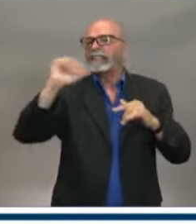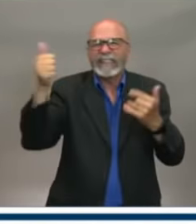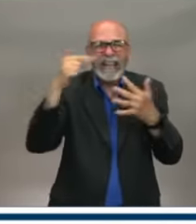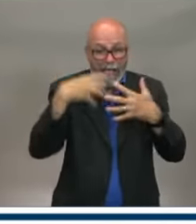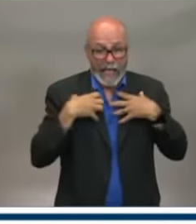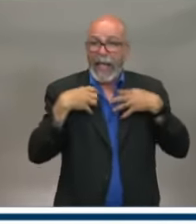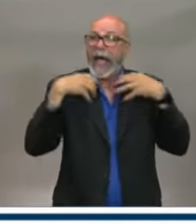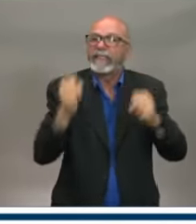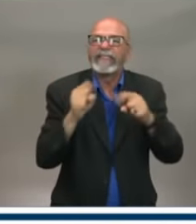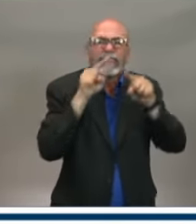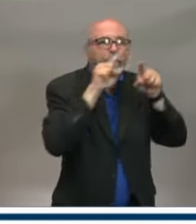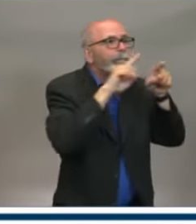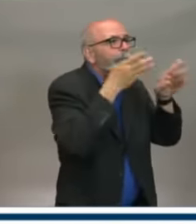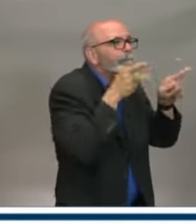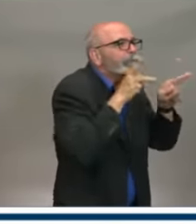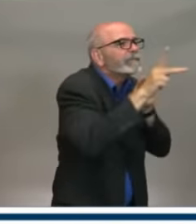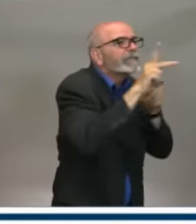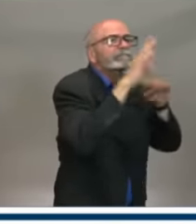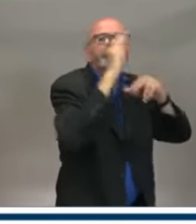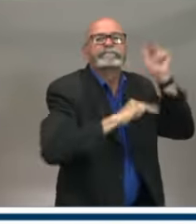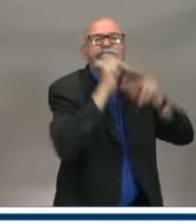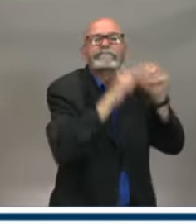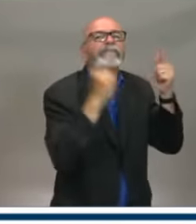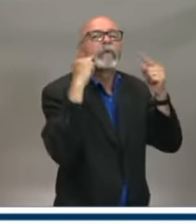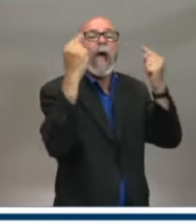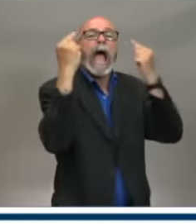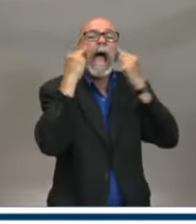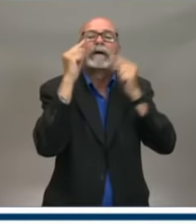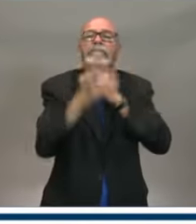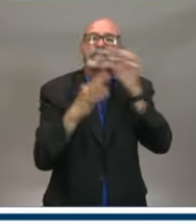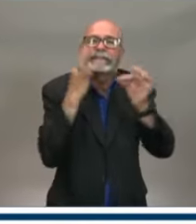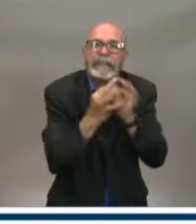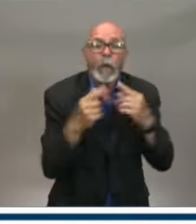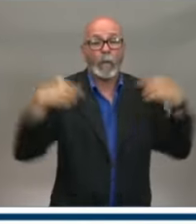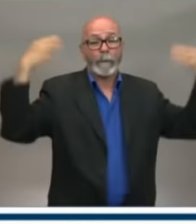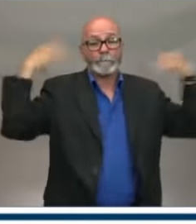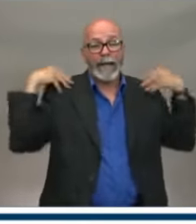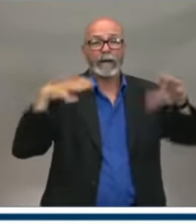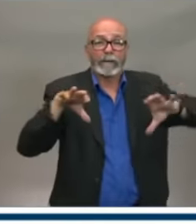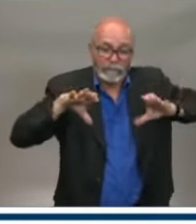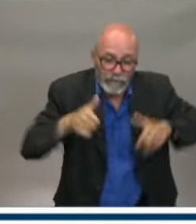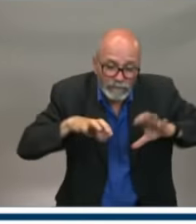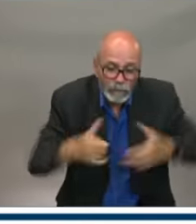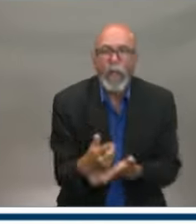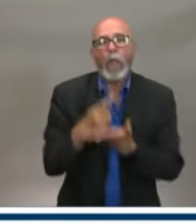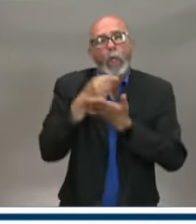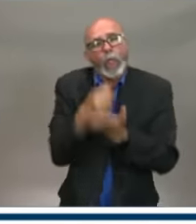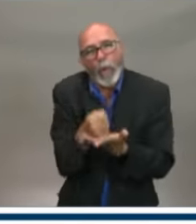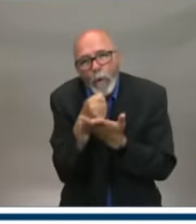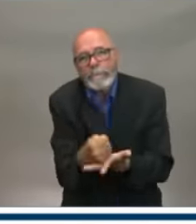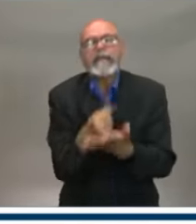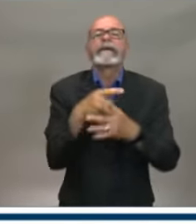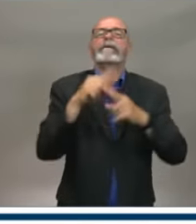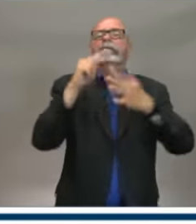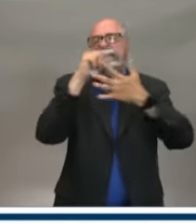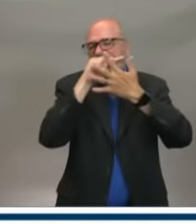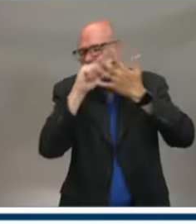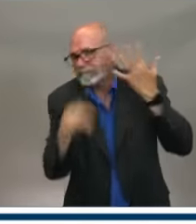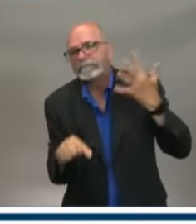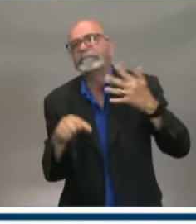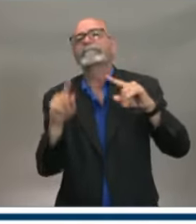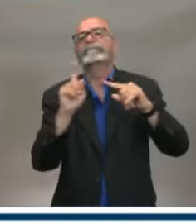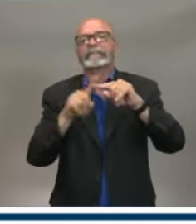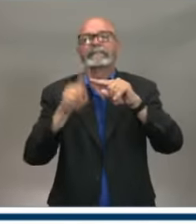including optometry, chiropractors, physiotherapists. Unregulated health professionals like massage